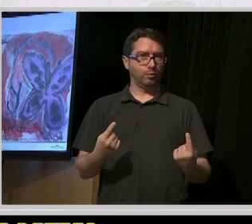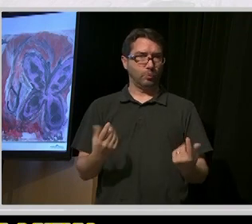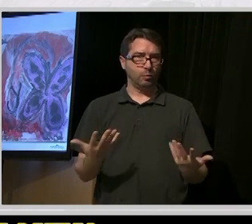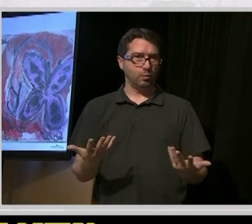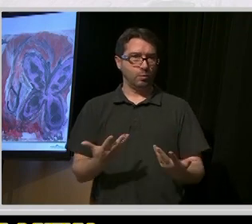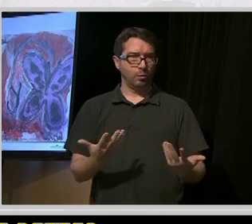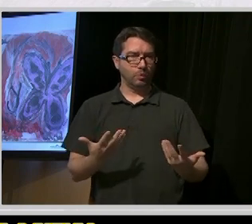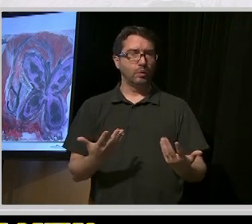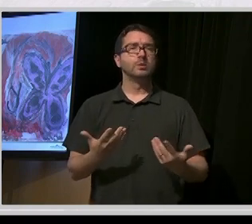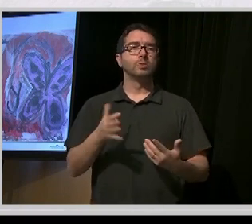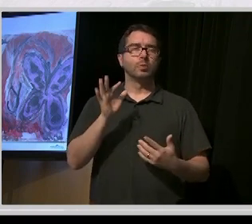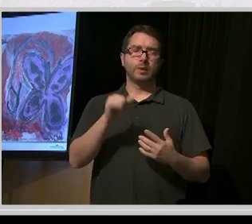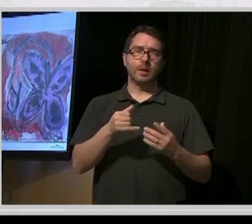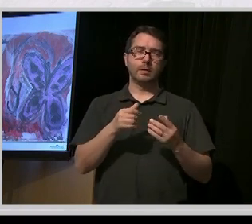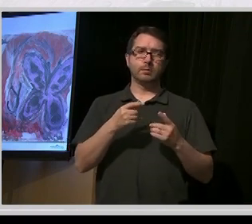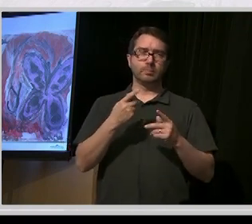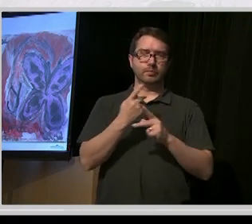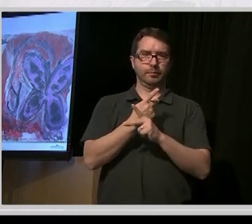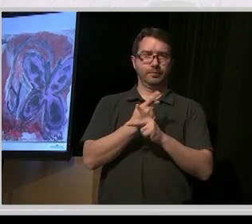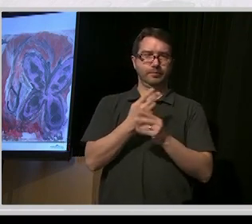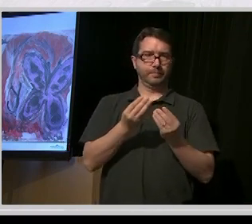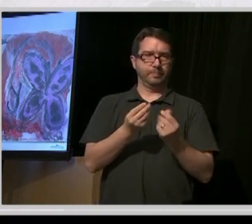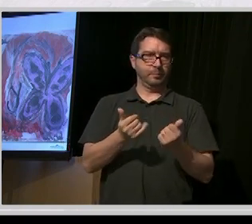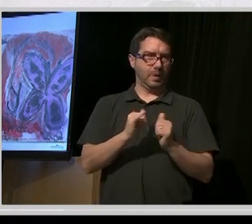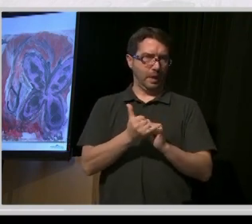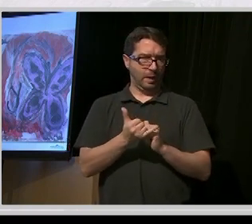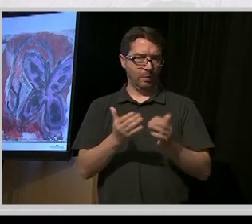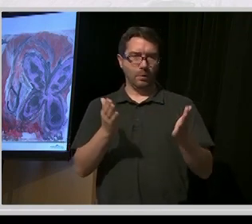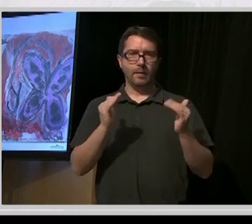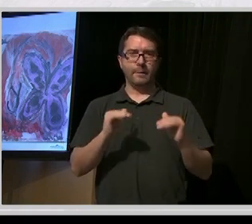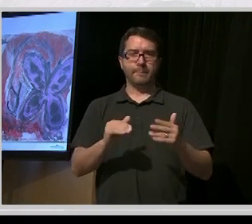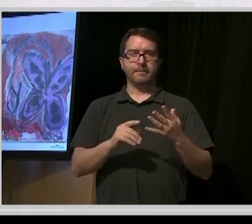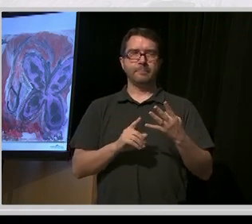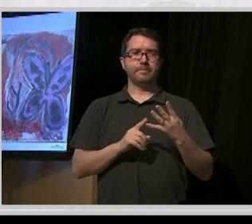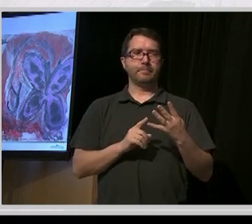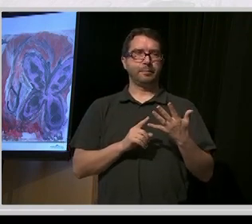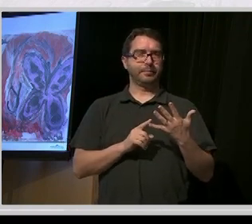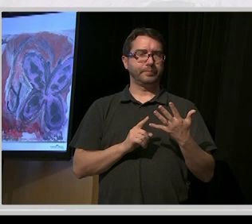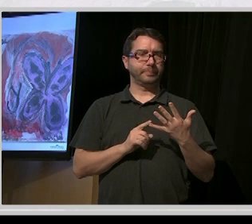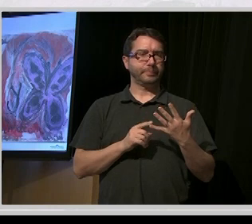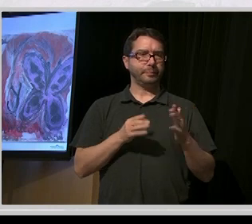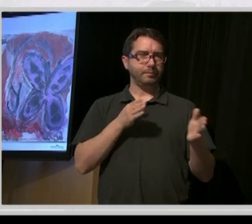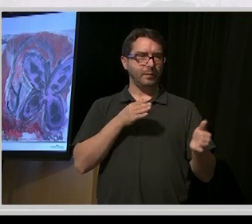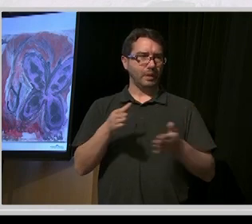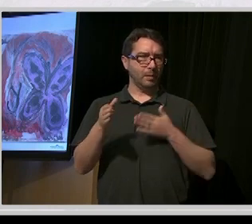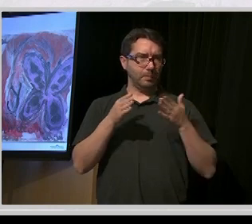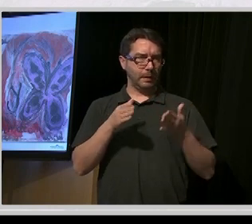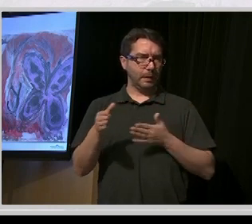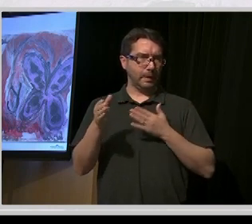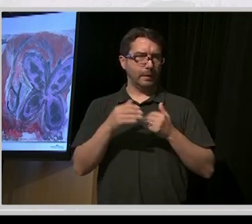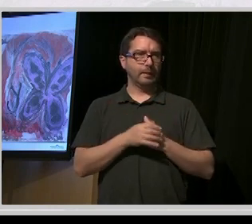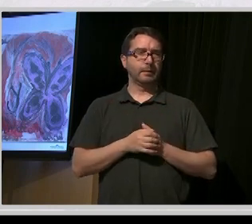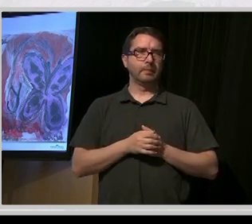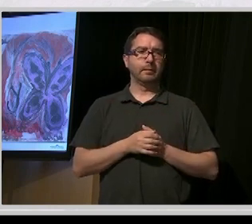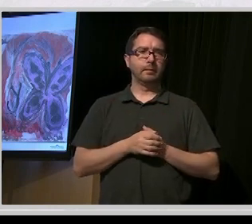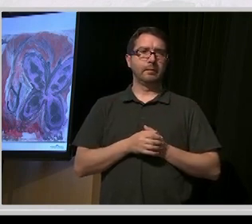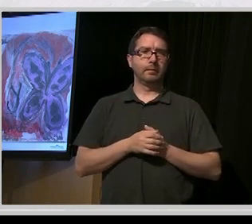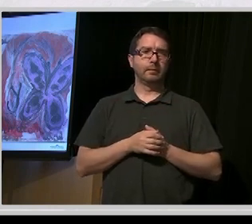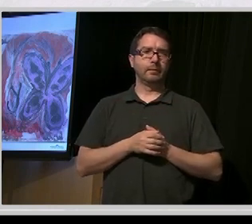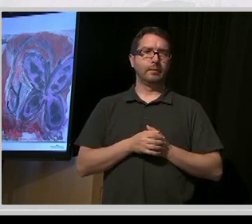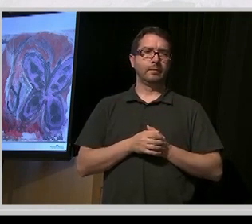try to rectify that. And we spoke about the planning side. We want to make sure that that also